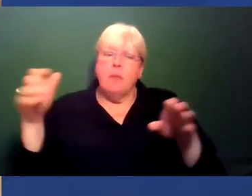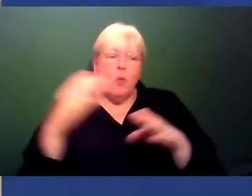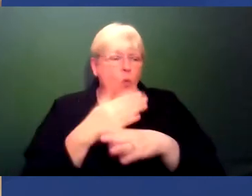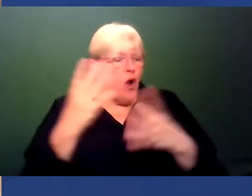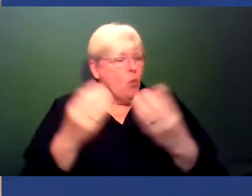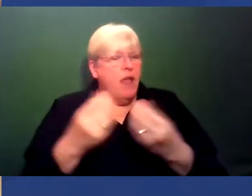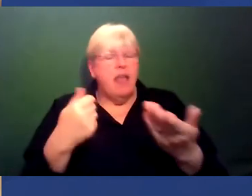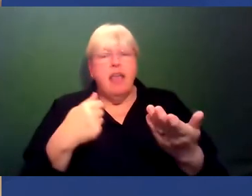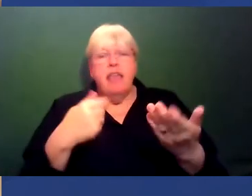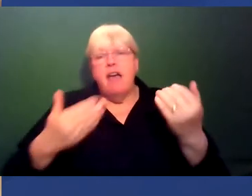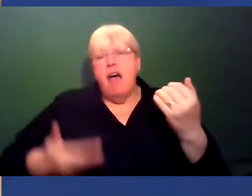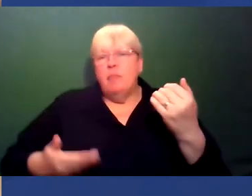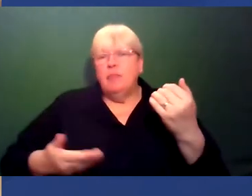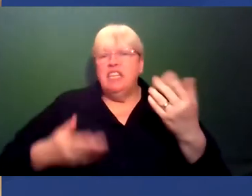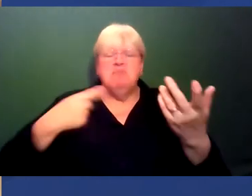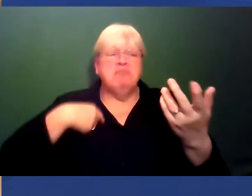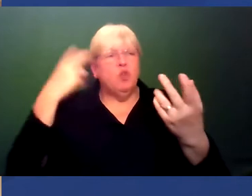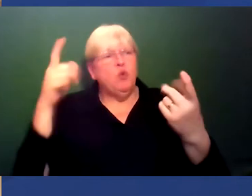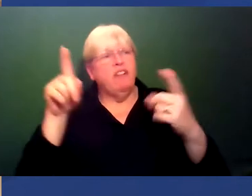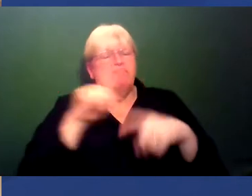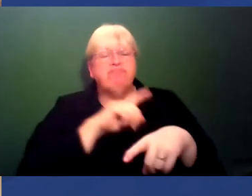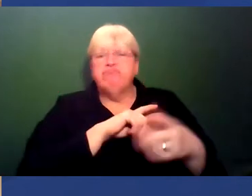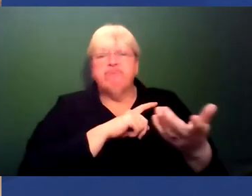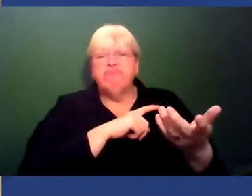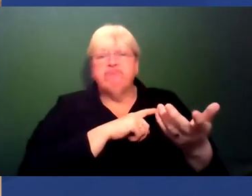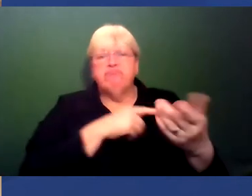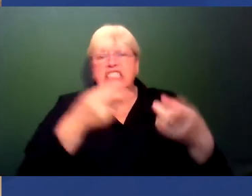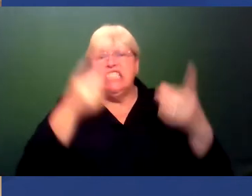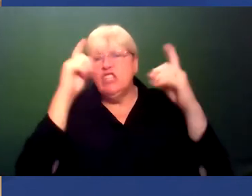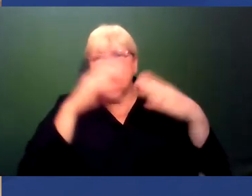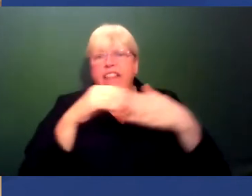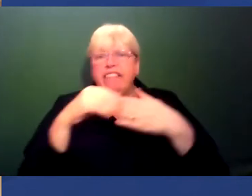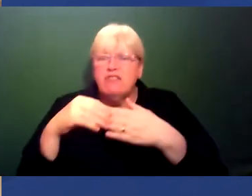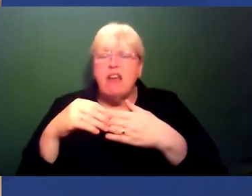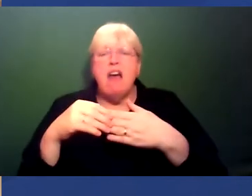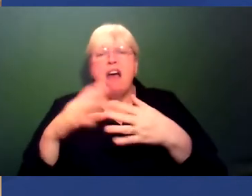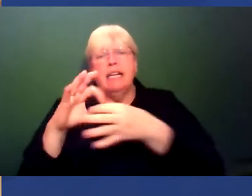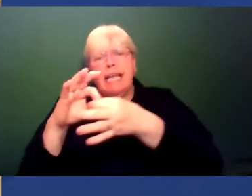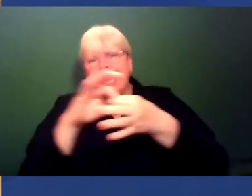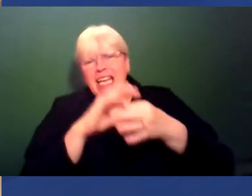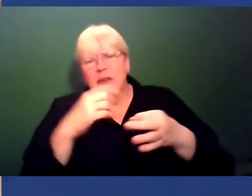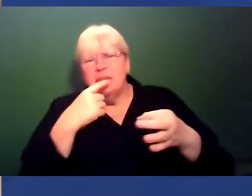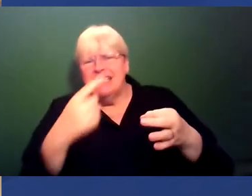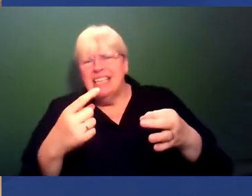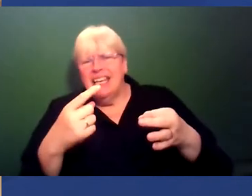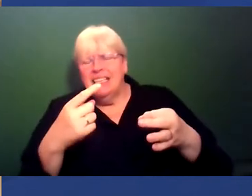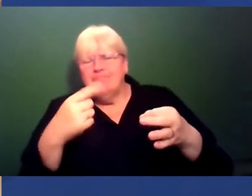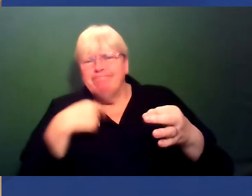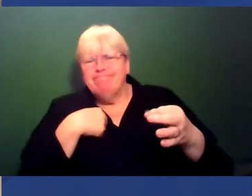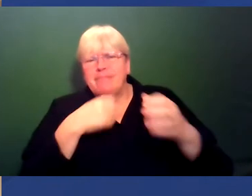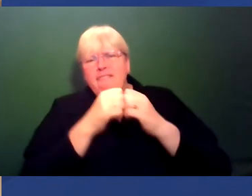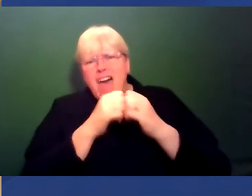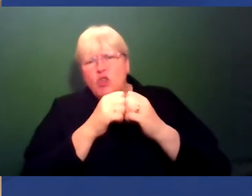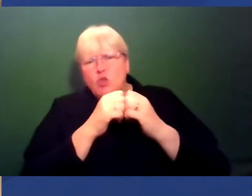companies who might be looking for senior leadership or, you recruitment companies, we should be engaging with them and saying, look, these are our stated values around